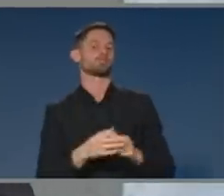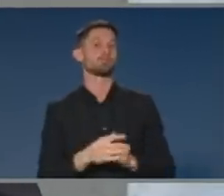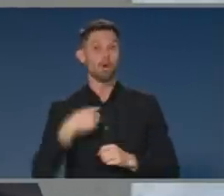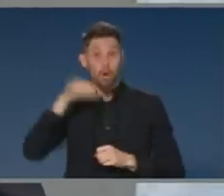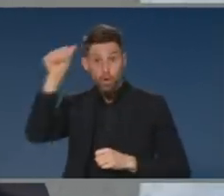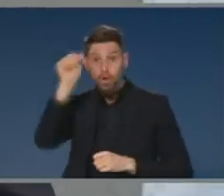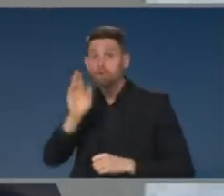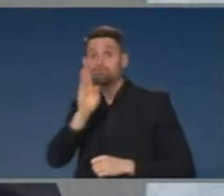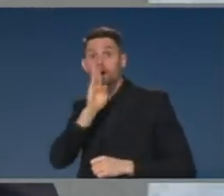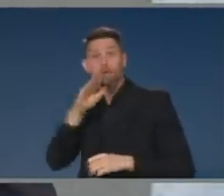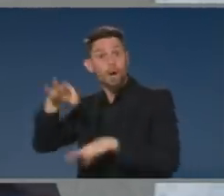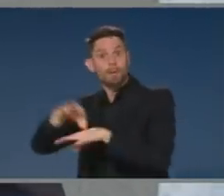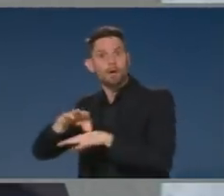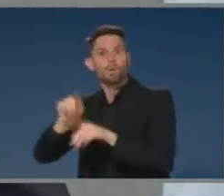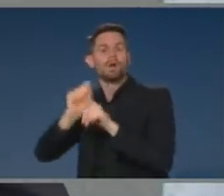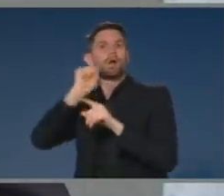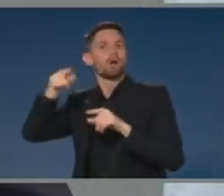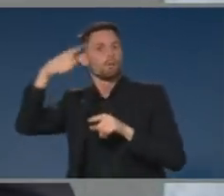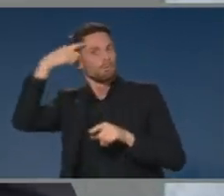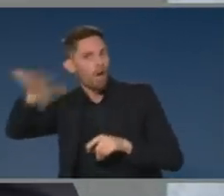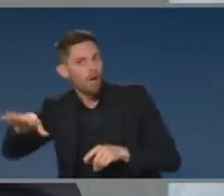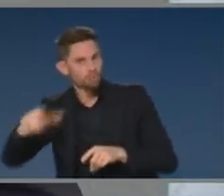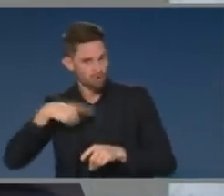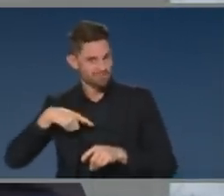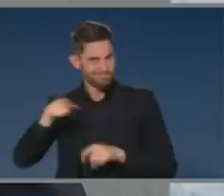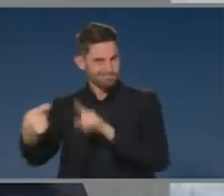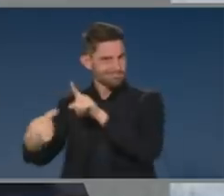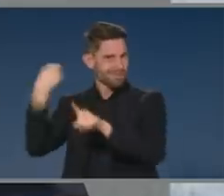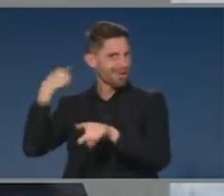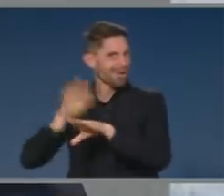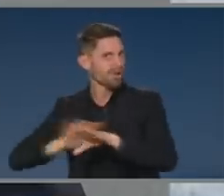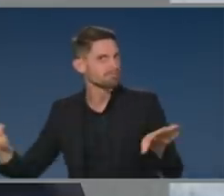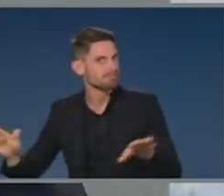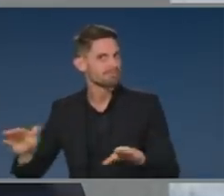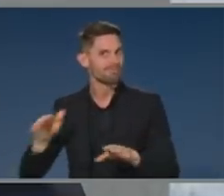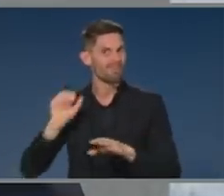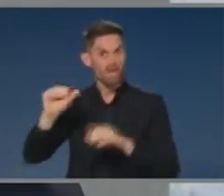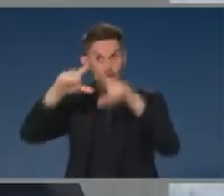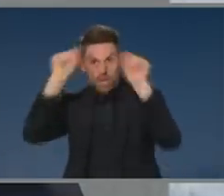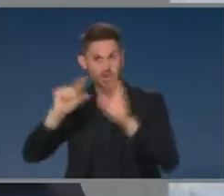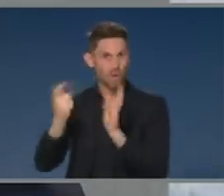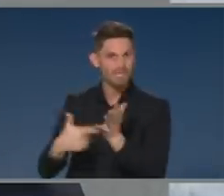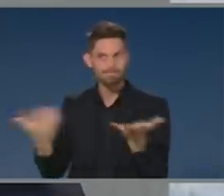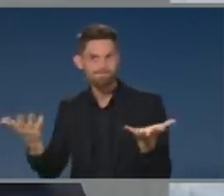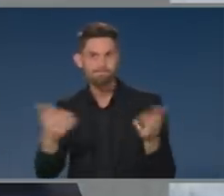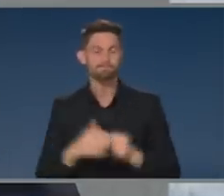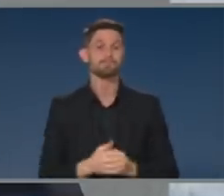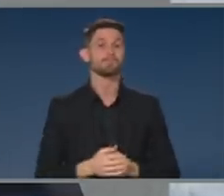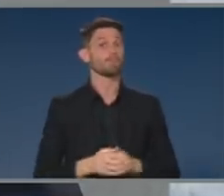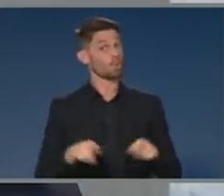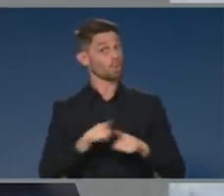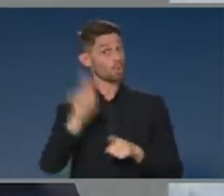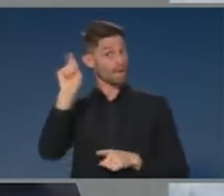in particular, and the jobs that are supported throughout that sector. We also today adopted the National